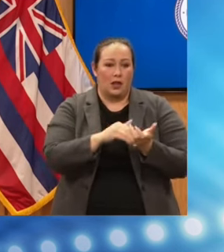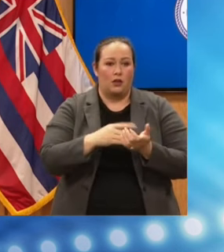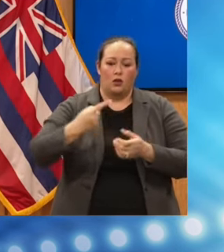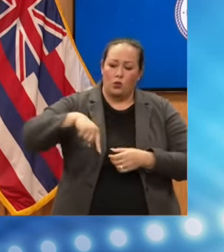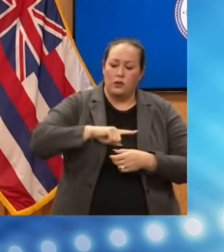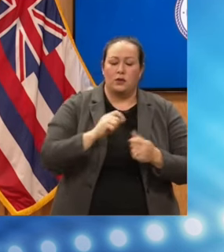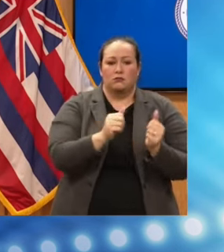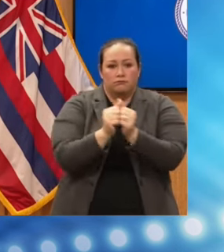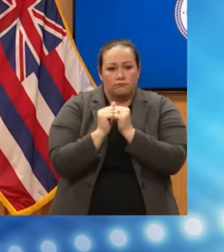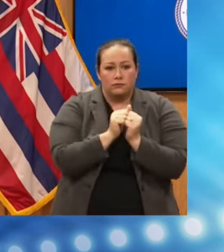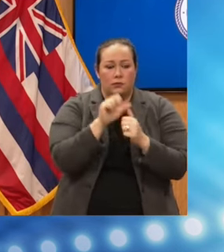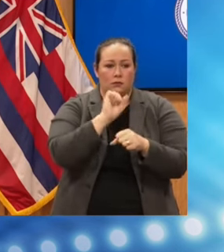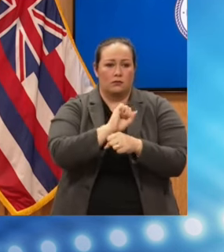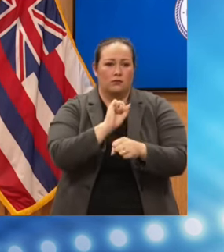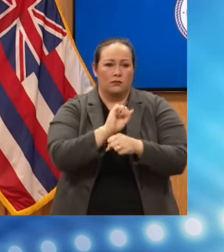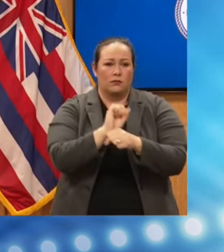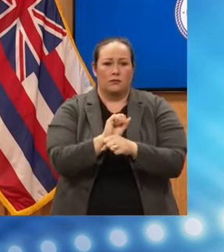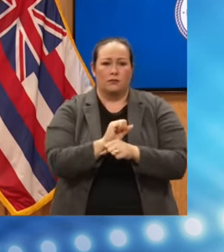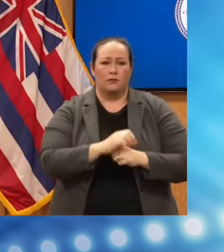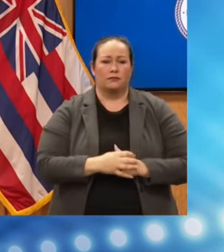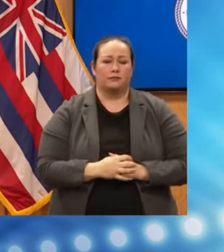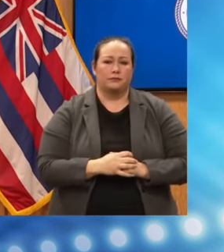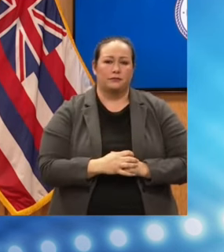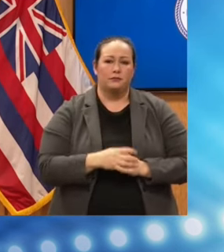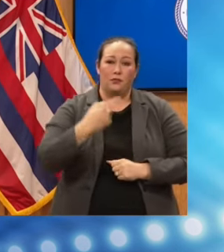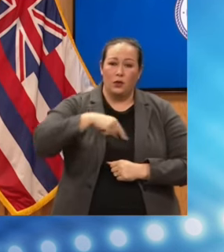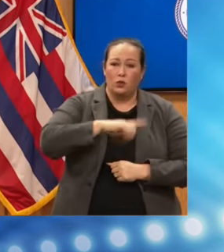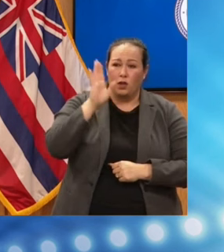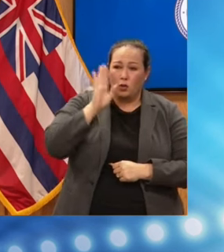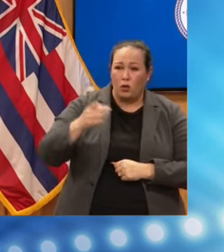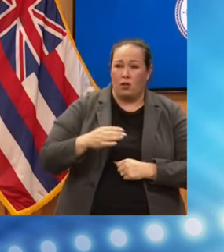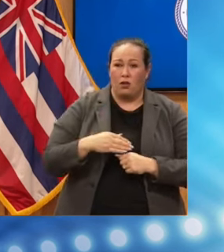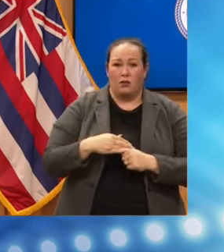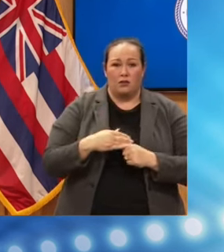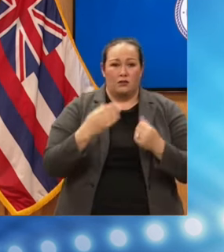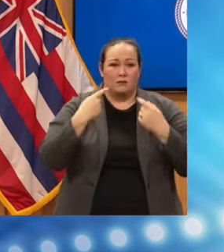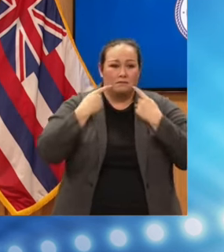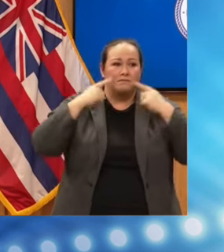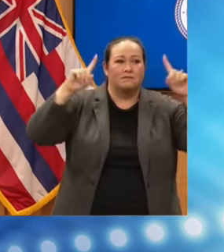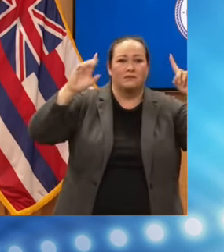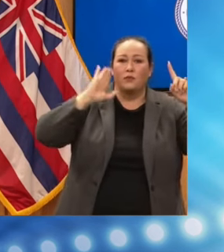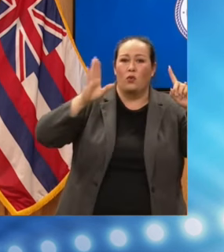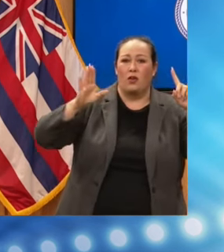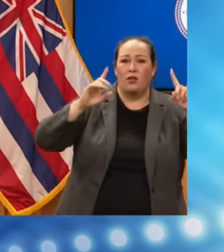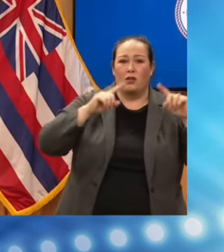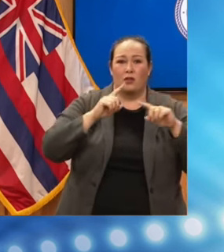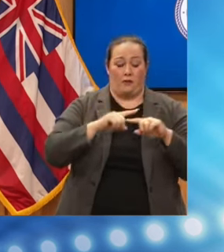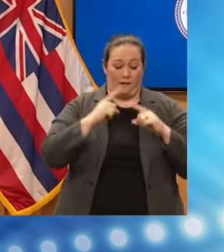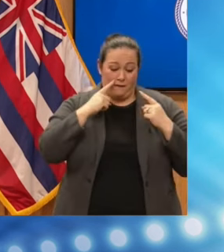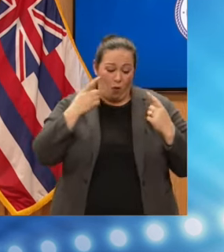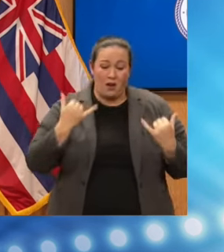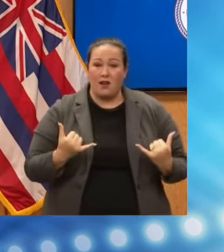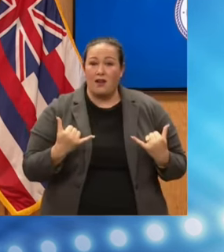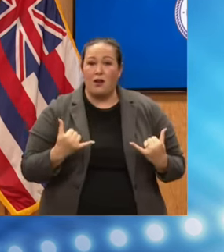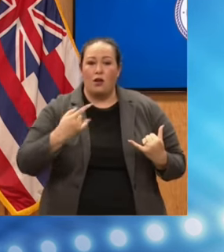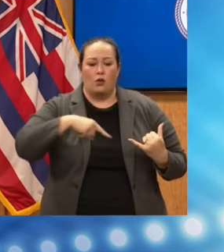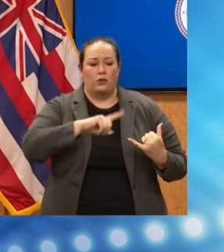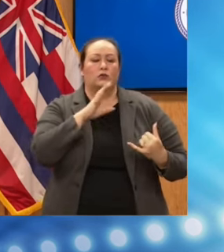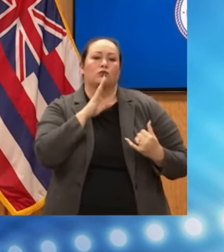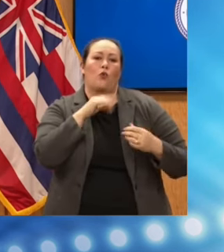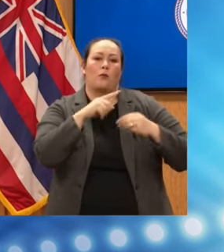comfort to people. And like I said, we will prevail. But we come together now to talk about the specifics of resources.